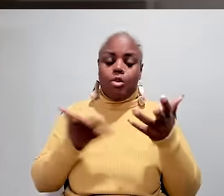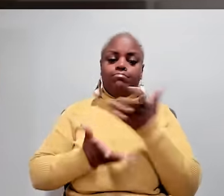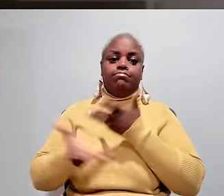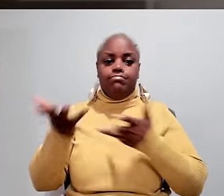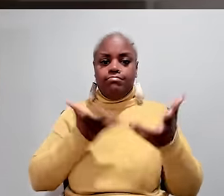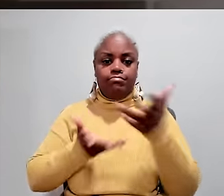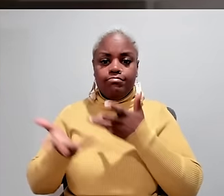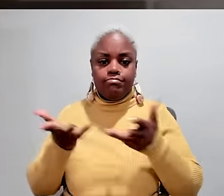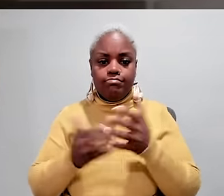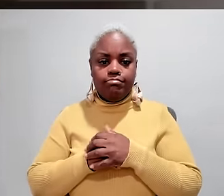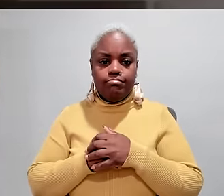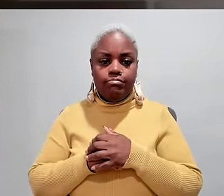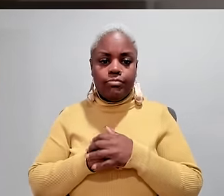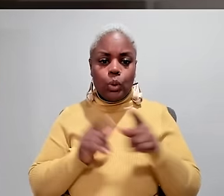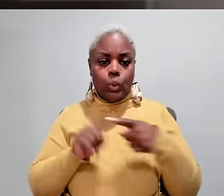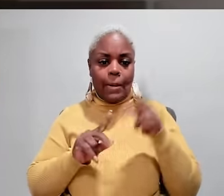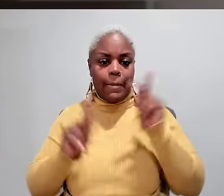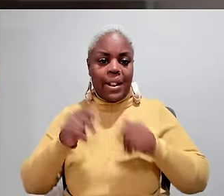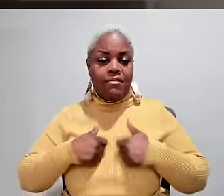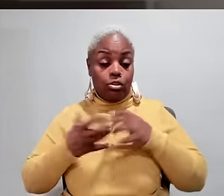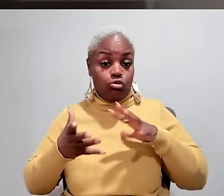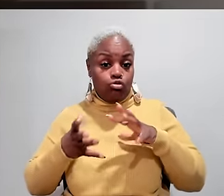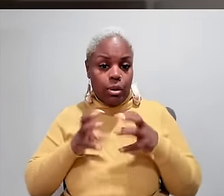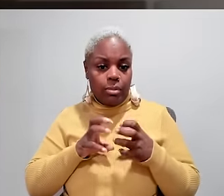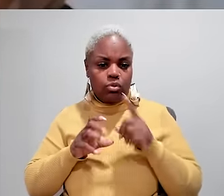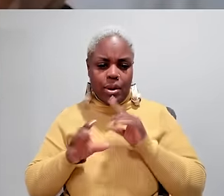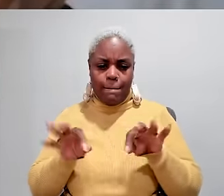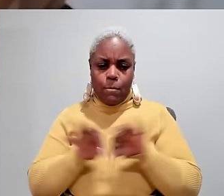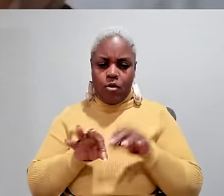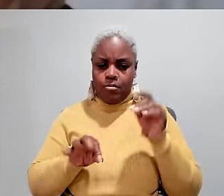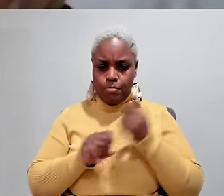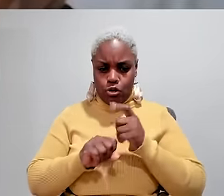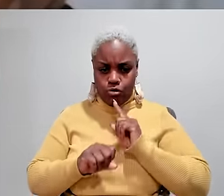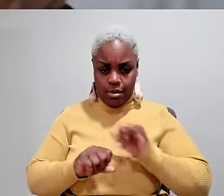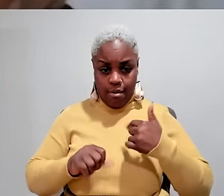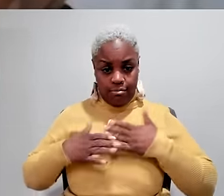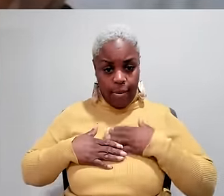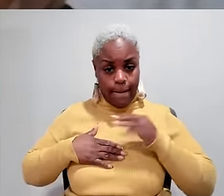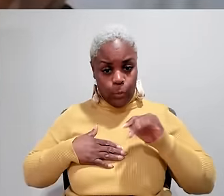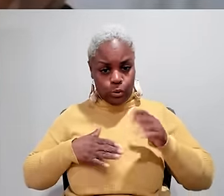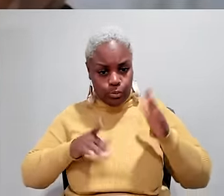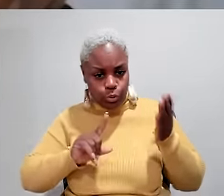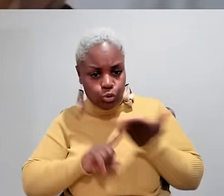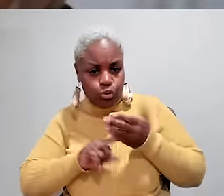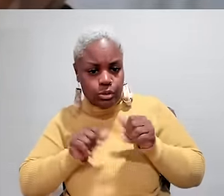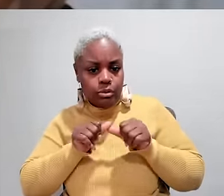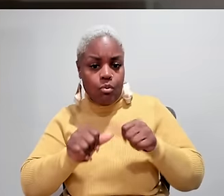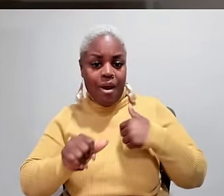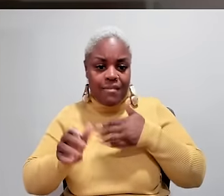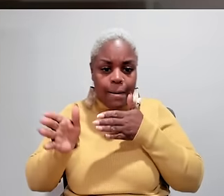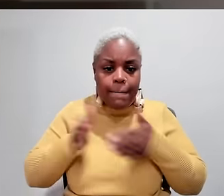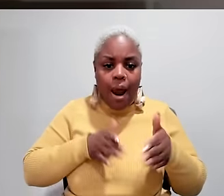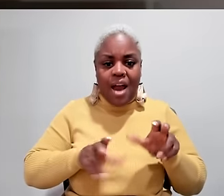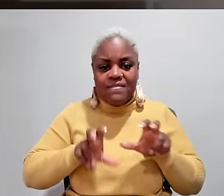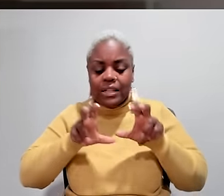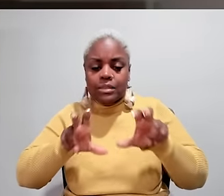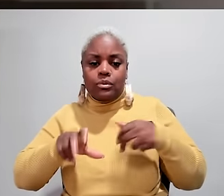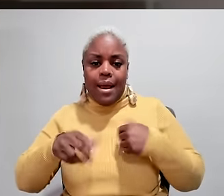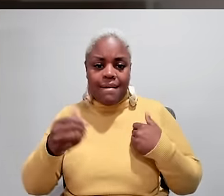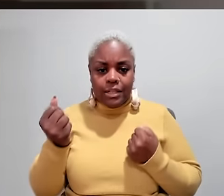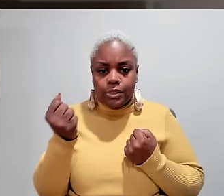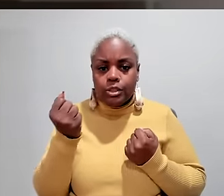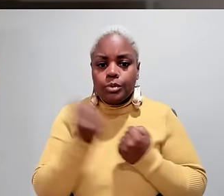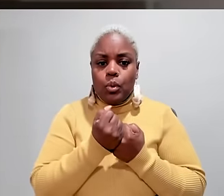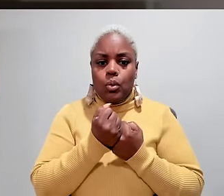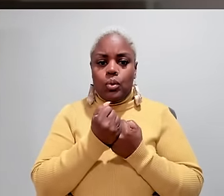When it happens suddenly and without planning, that's when people's lives crumble. It was very important to me to make sure that when Minnesota pursued